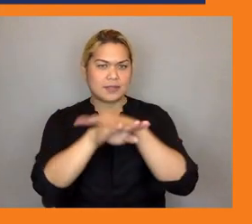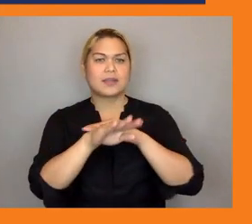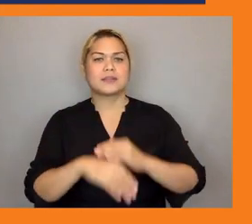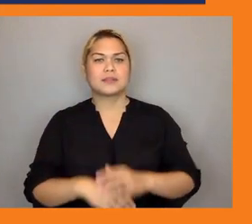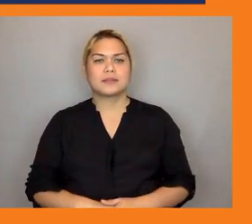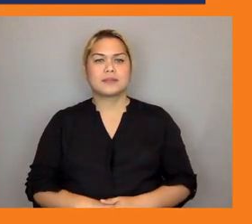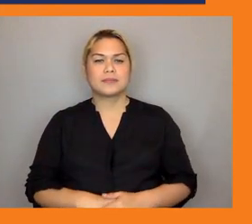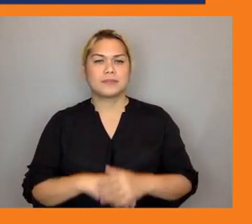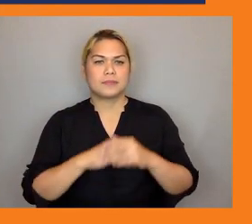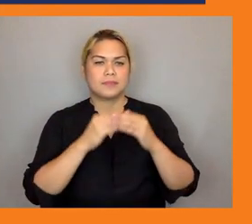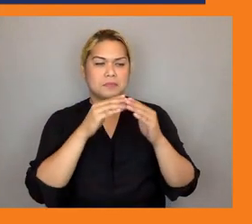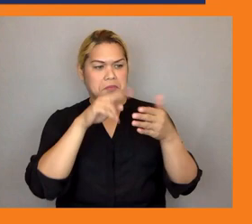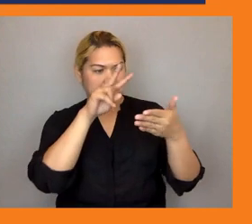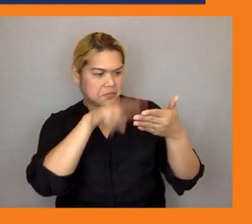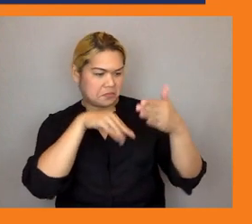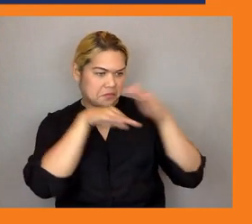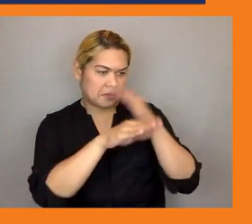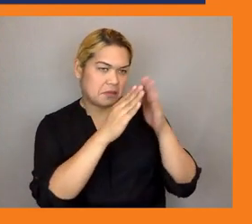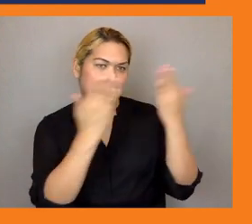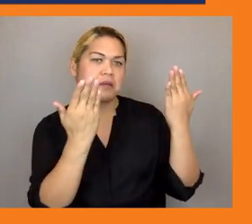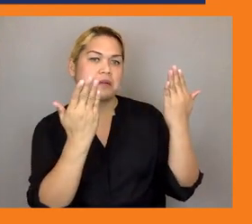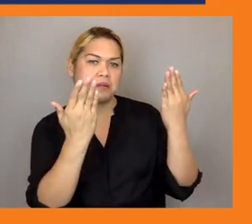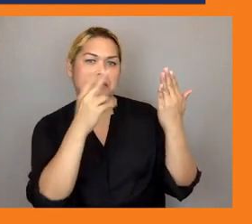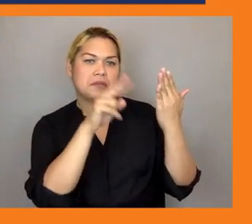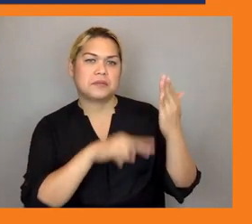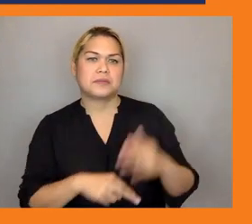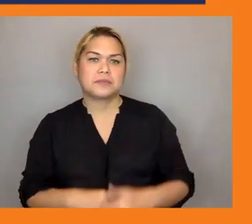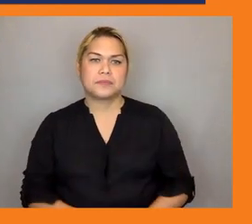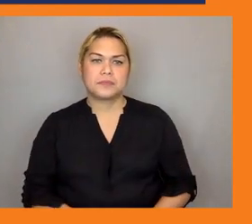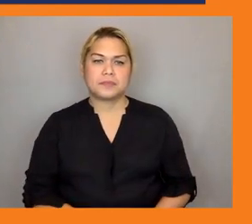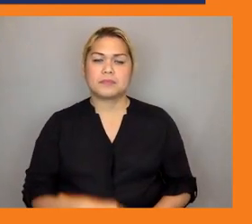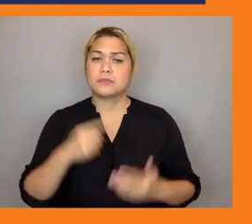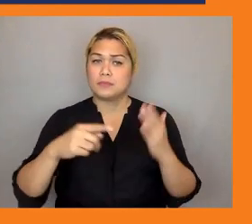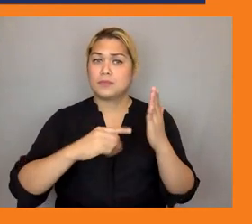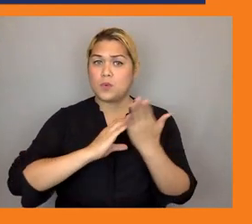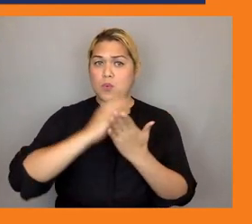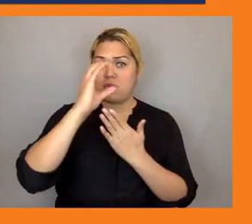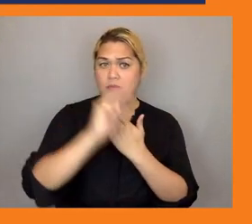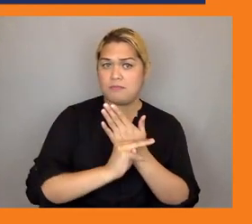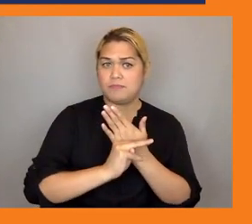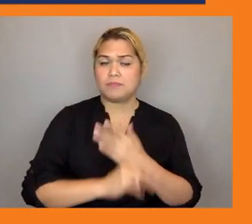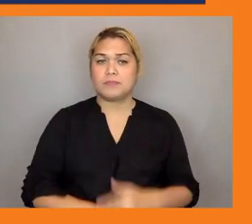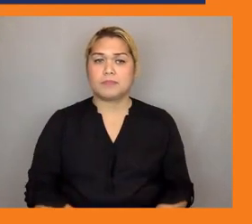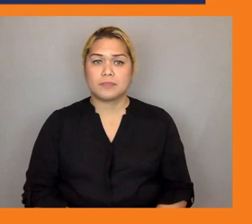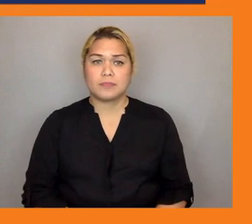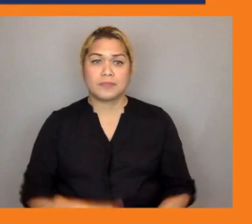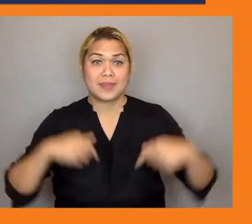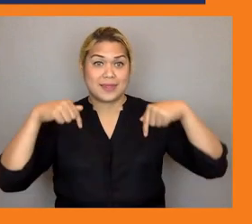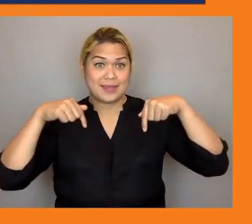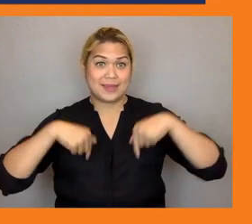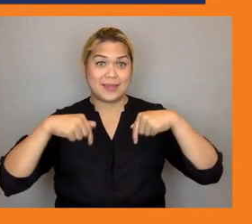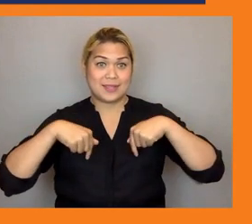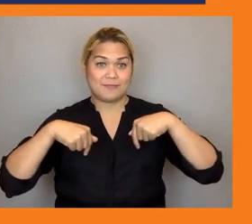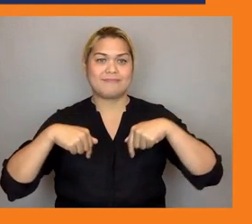timor leste as well so yeah this curriculum is it's it's at national level right now because it's officially